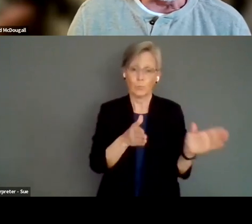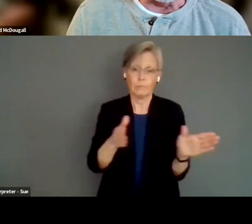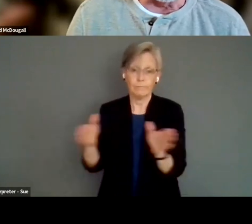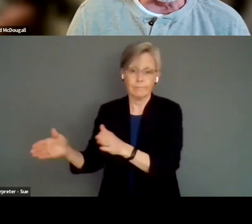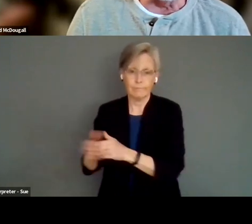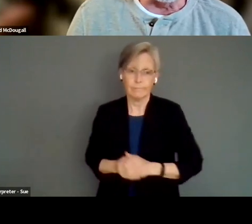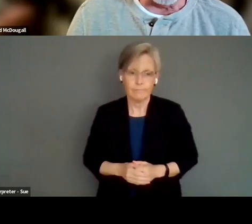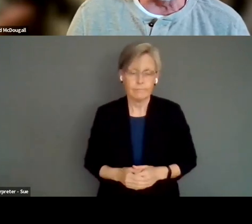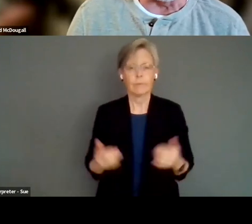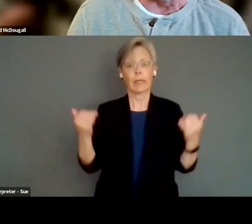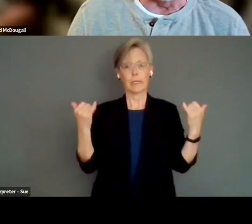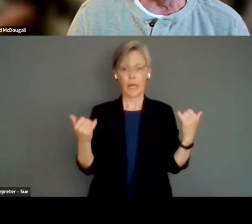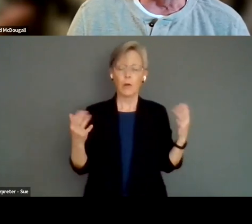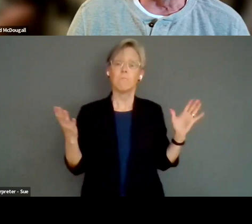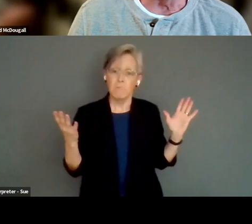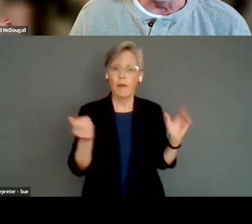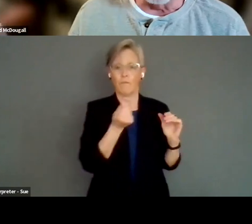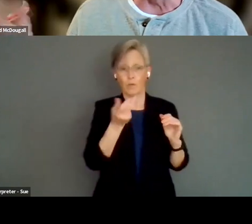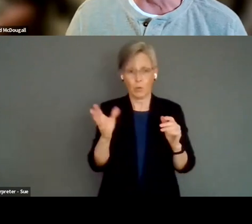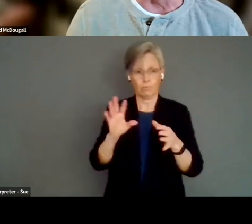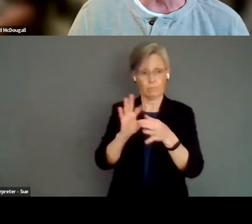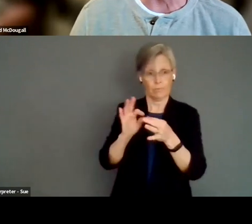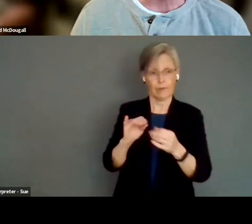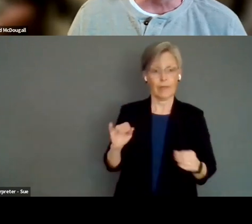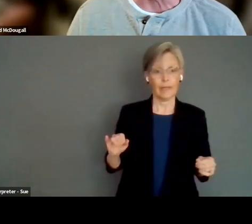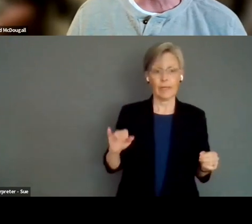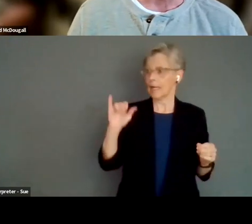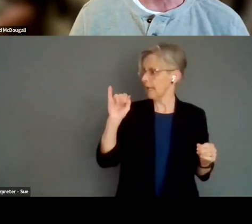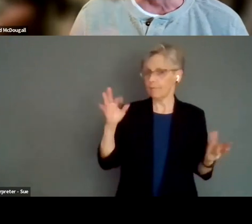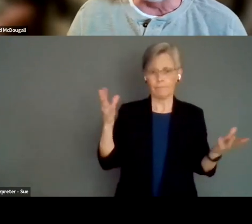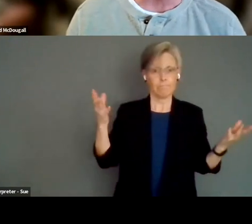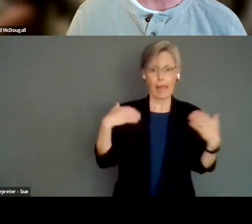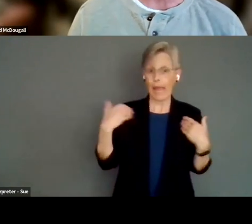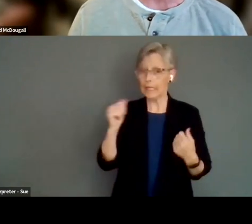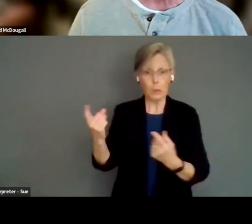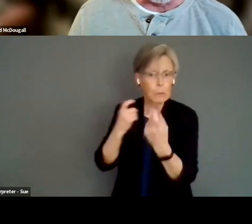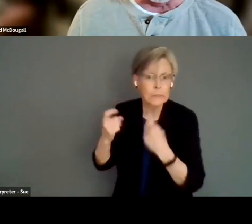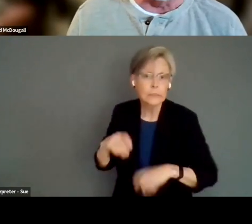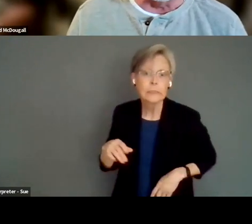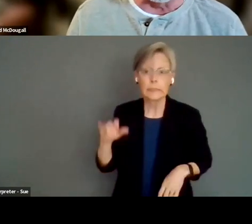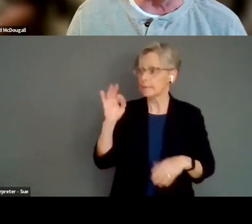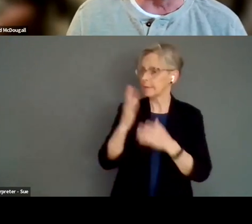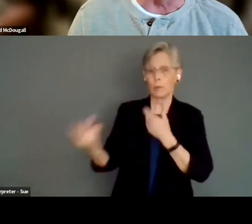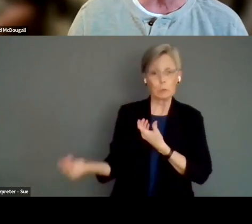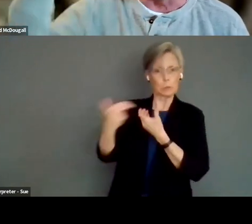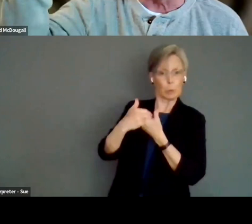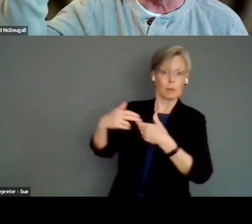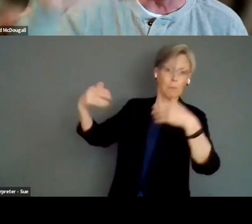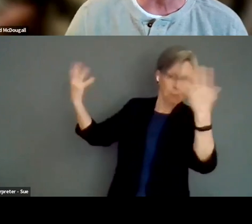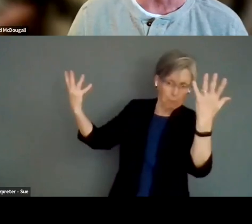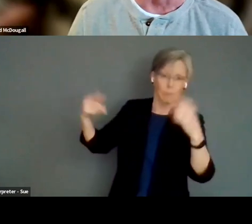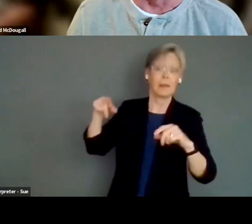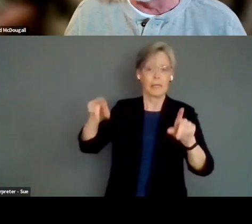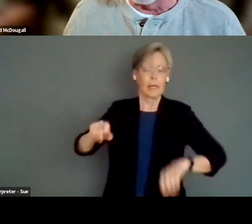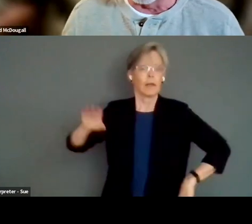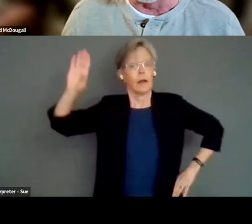So now just a few House guidelines. If there were any questions, should anybody join us later on, they can either put up their